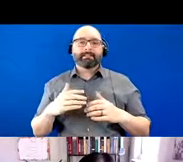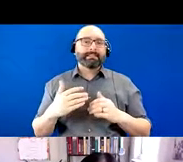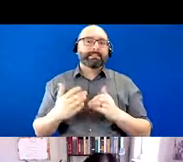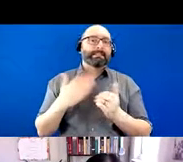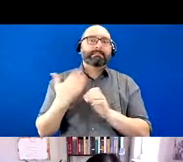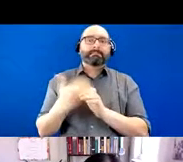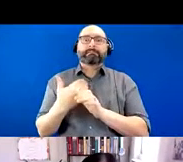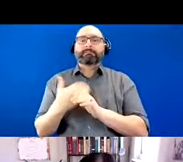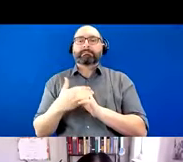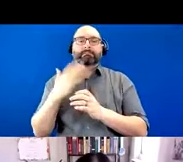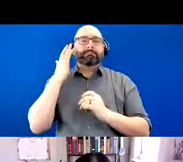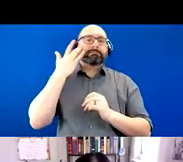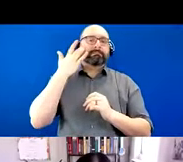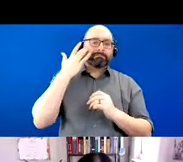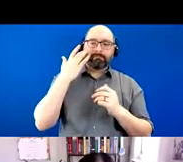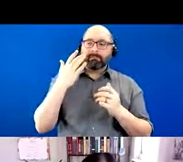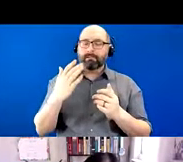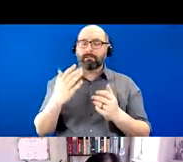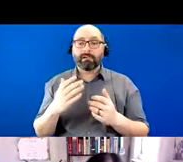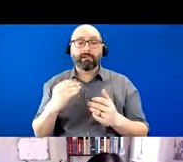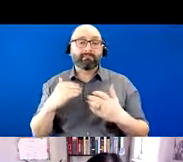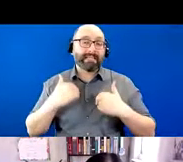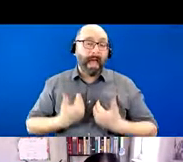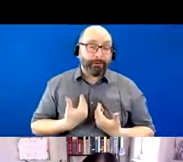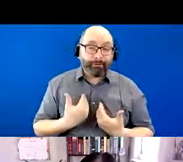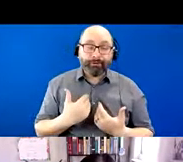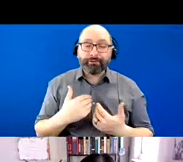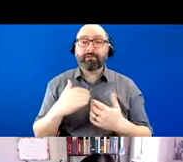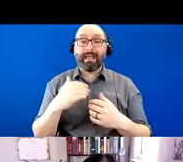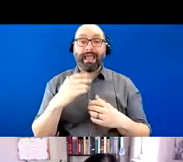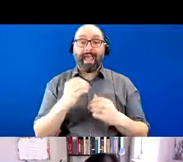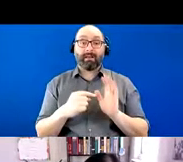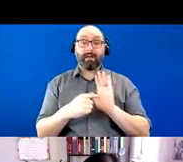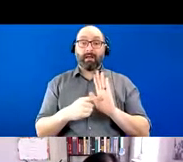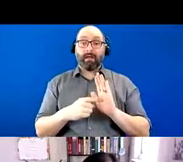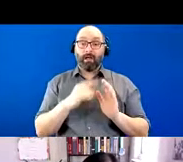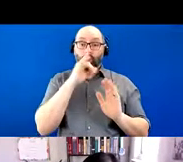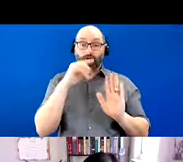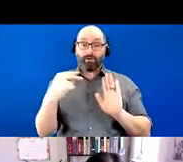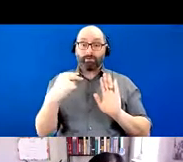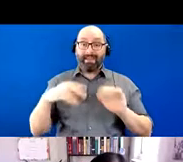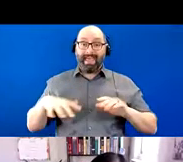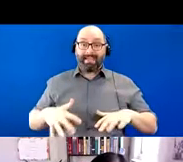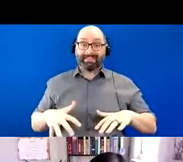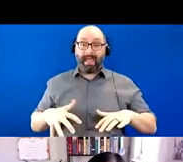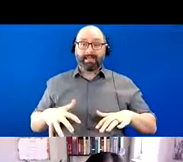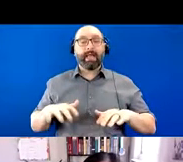be more irritable, more tired, and the presence of anxiety symptoms is additionally associated with a lower